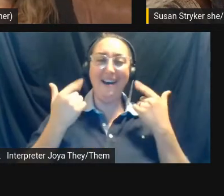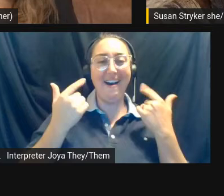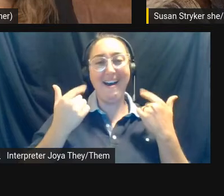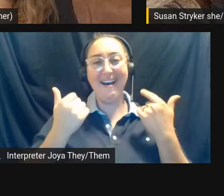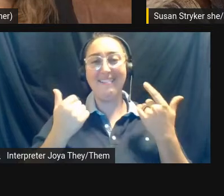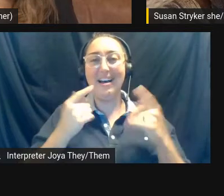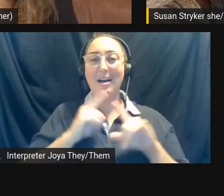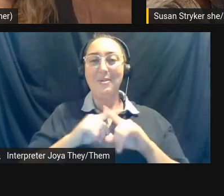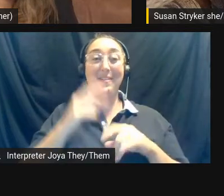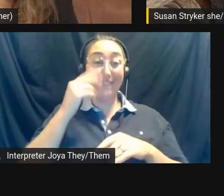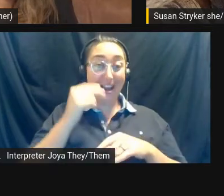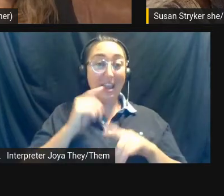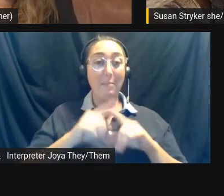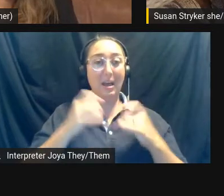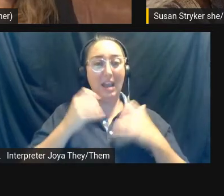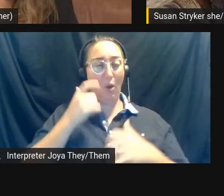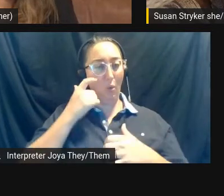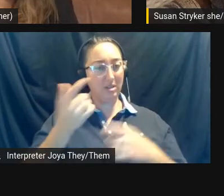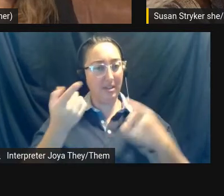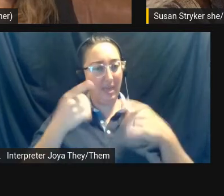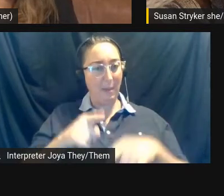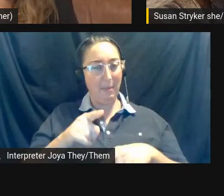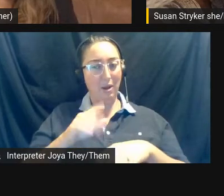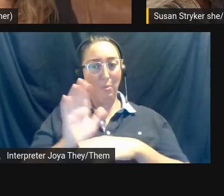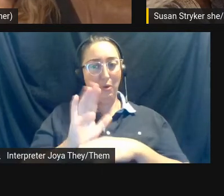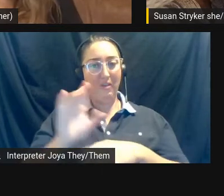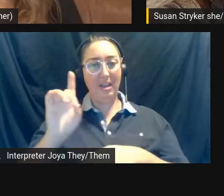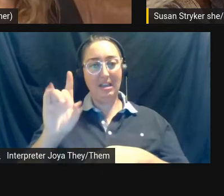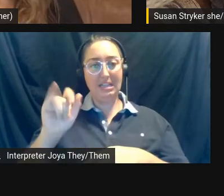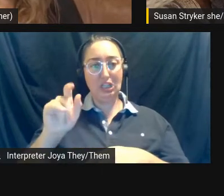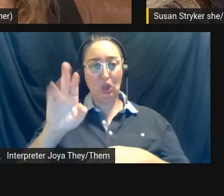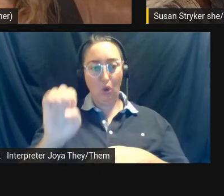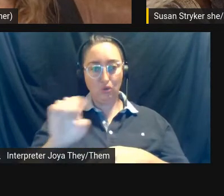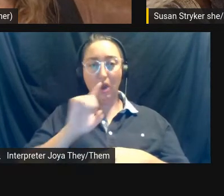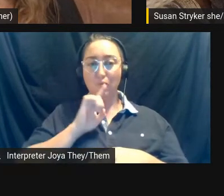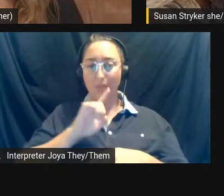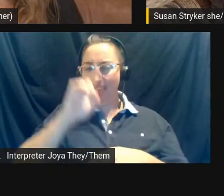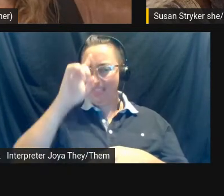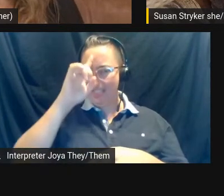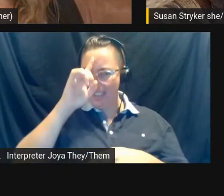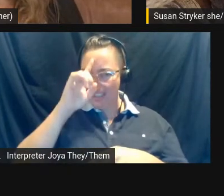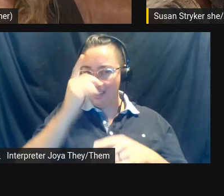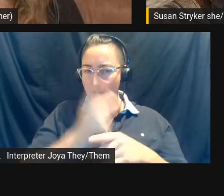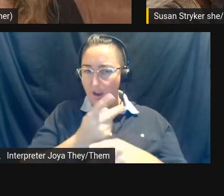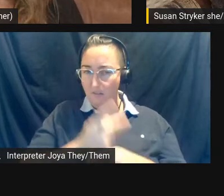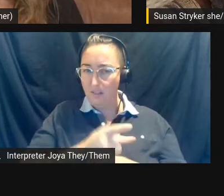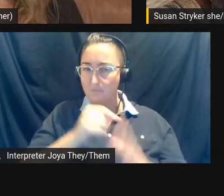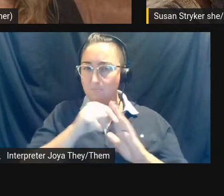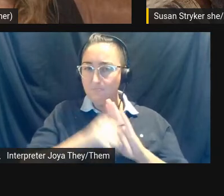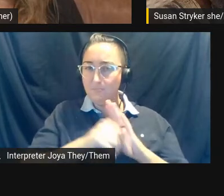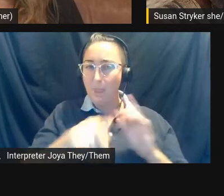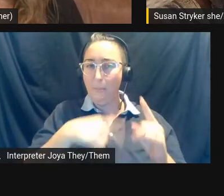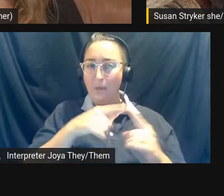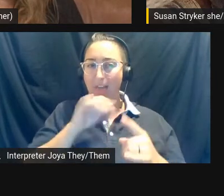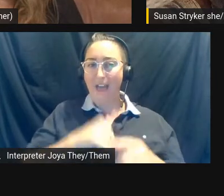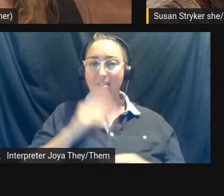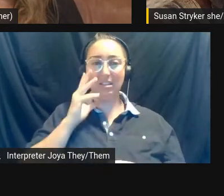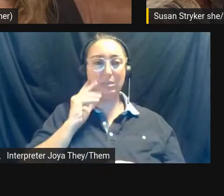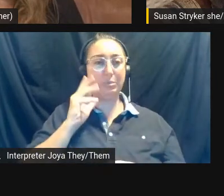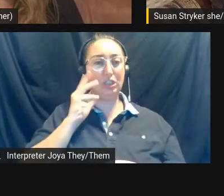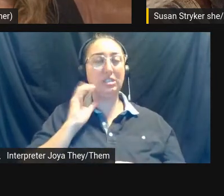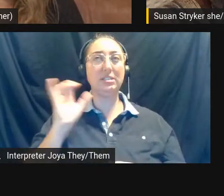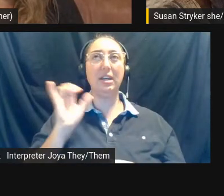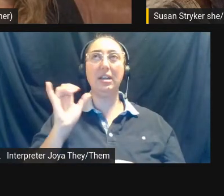it and disclosure and really thinking critically, I had this experience of like,